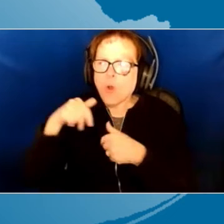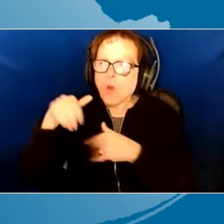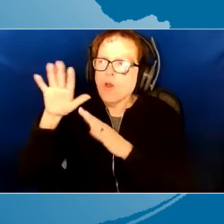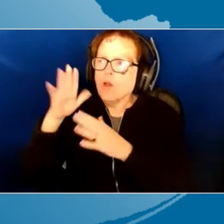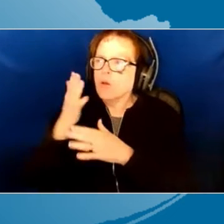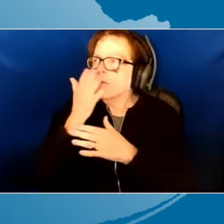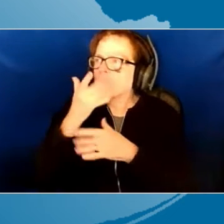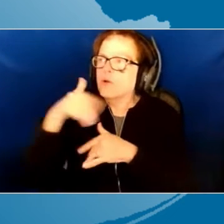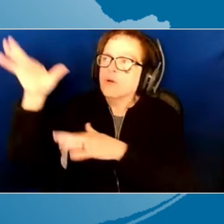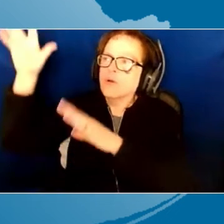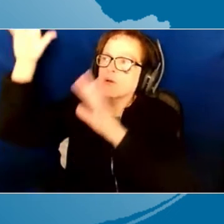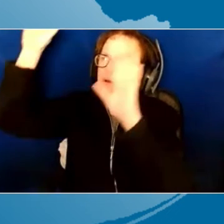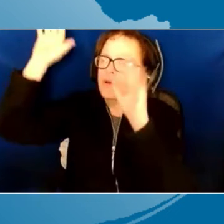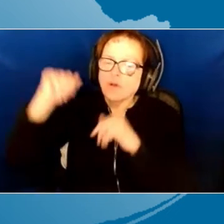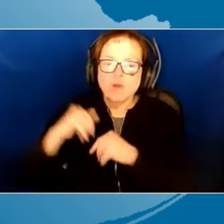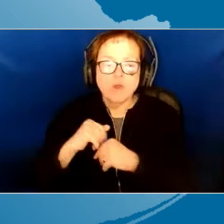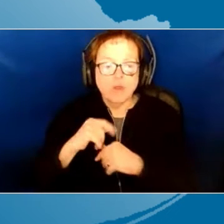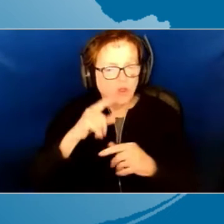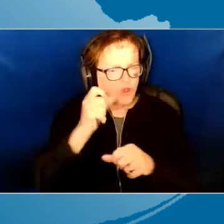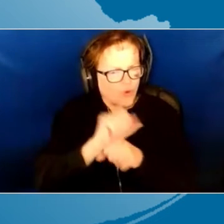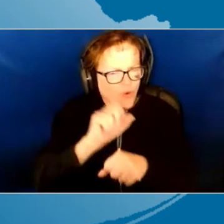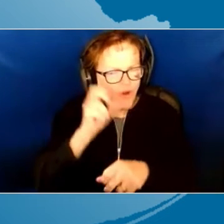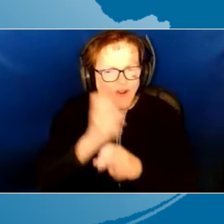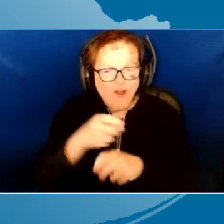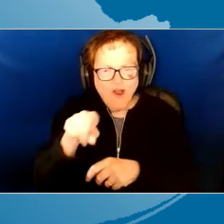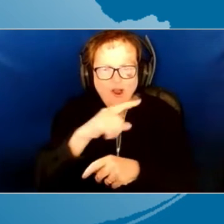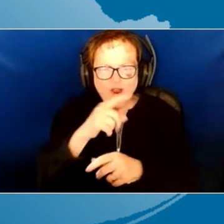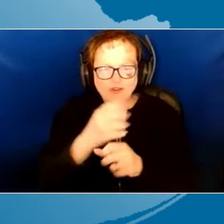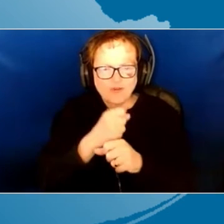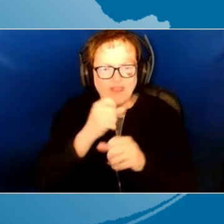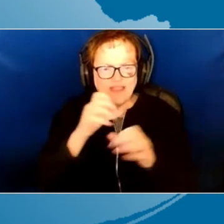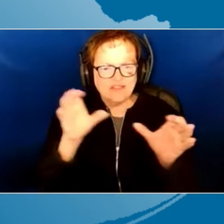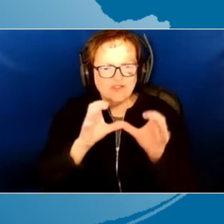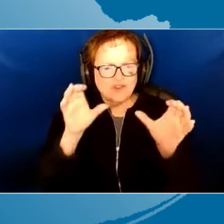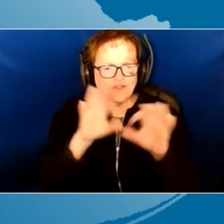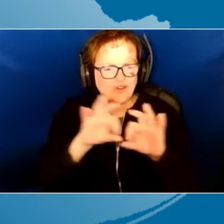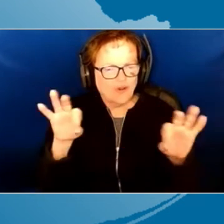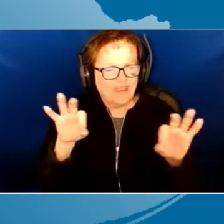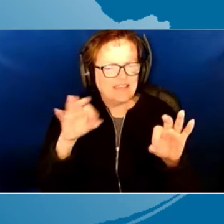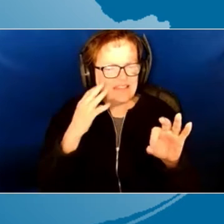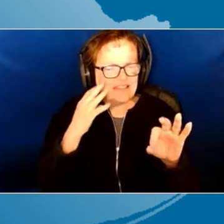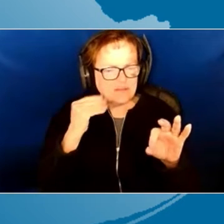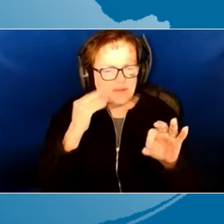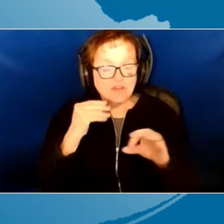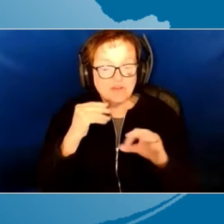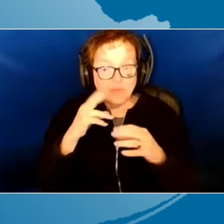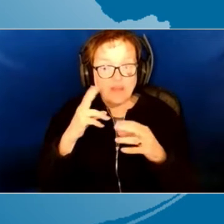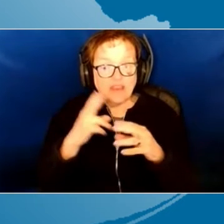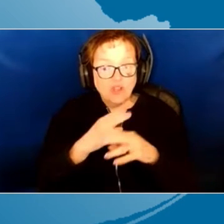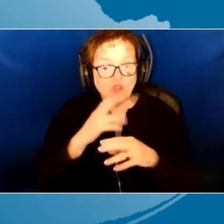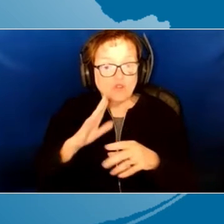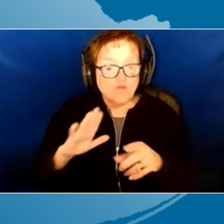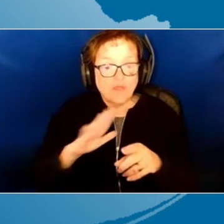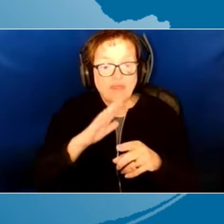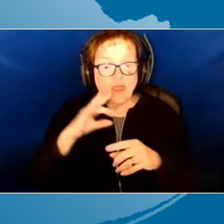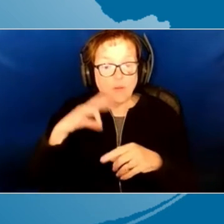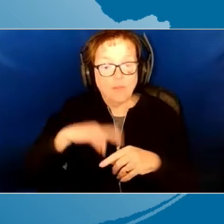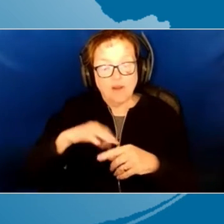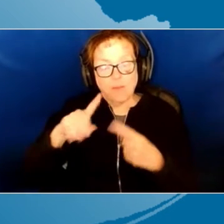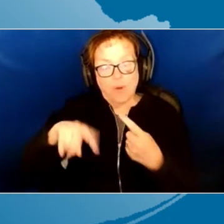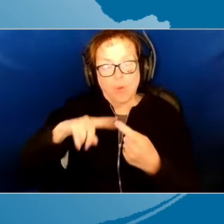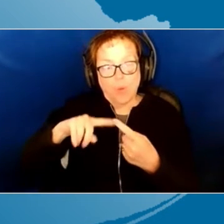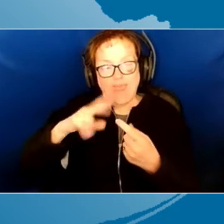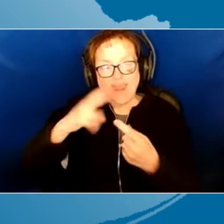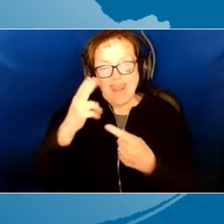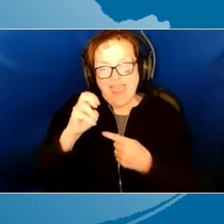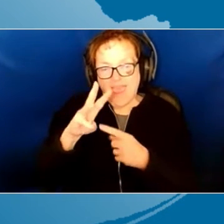you've worked hard to get your certifications and your degree and your experience. But let's use it to everyone's benefit. But it's when and how we use it.